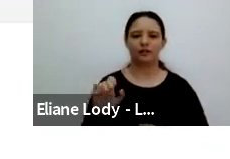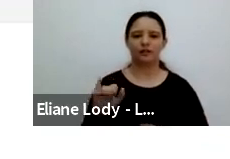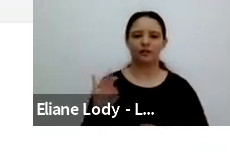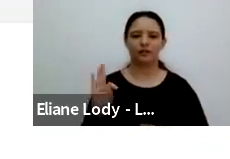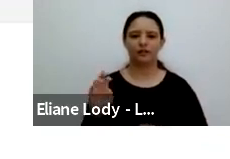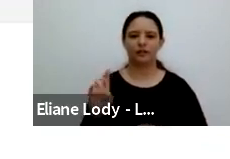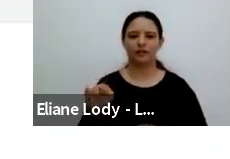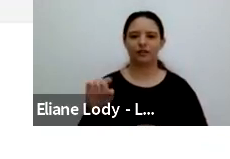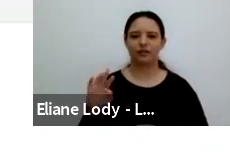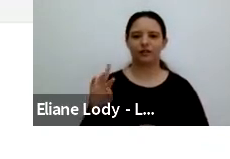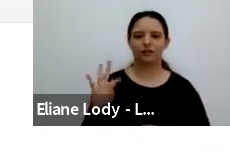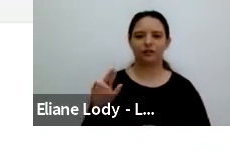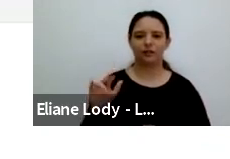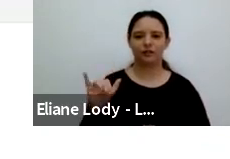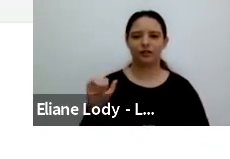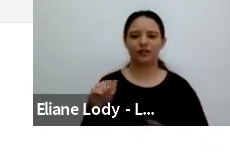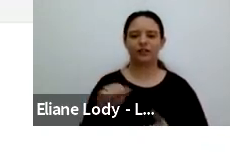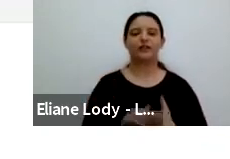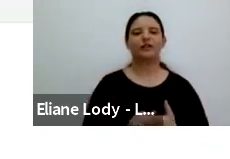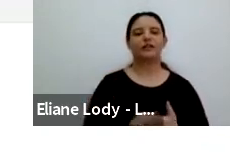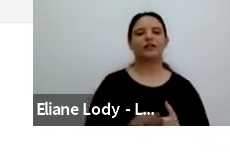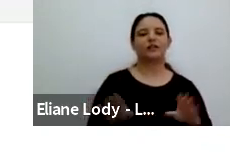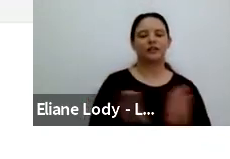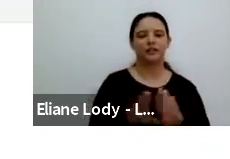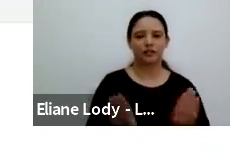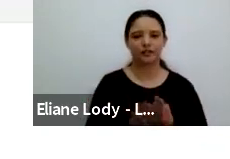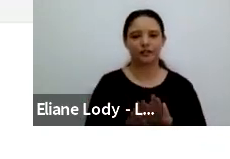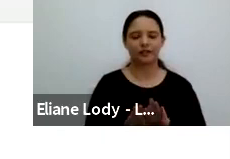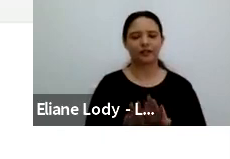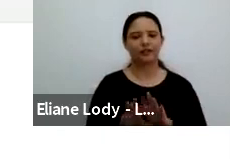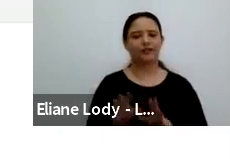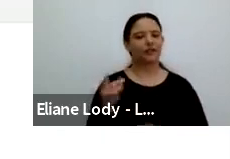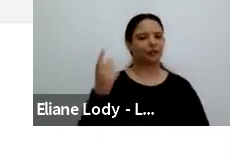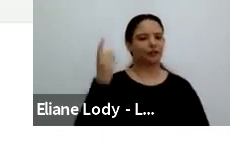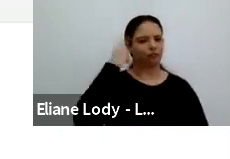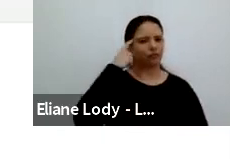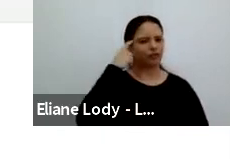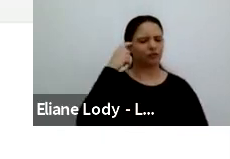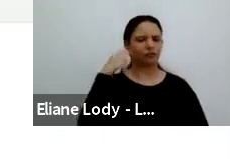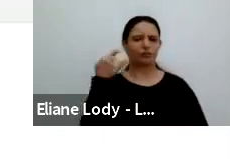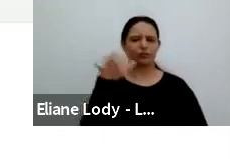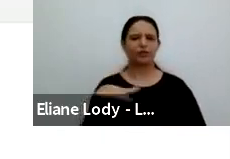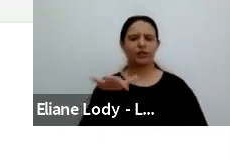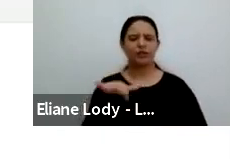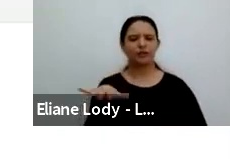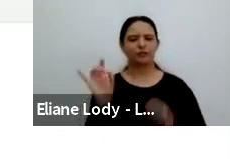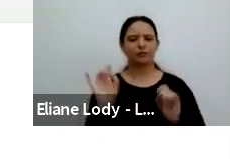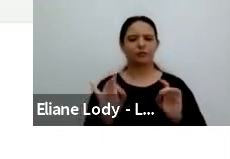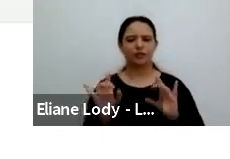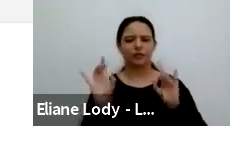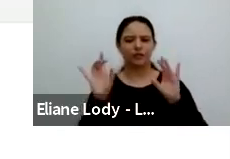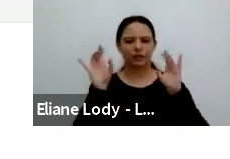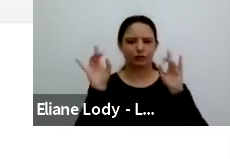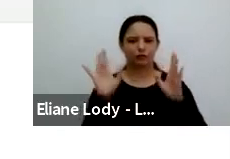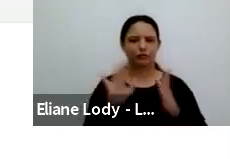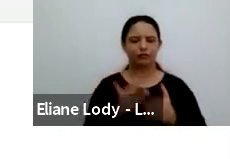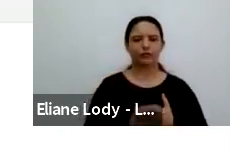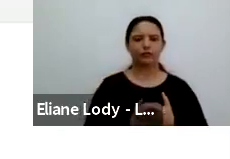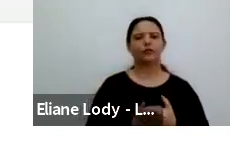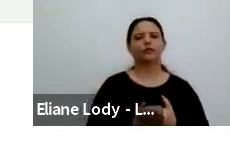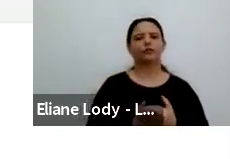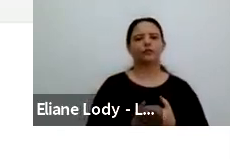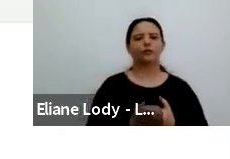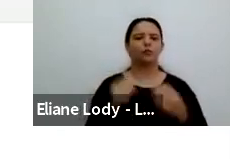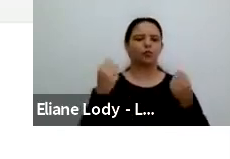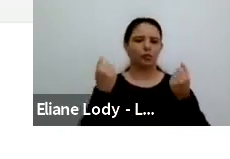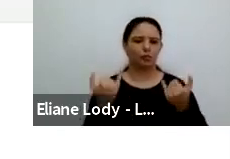Anna and I, or a special section in LCSI that Anna and I co-edited it on writing across. And thinking about